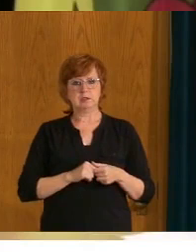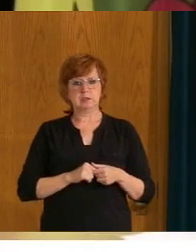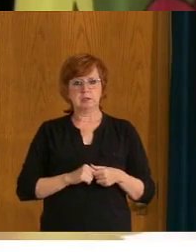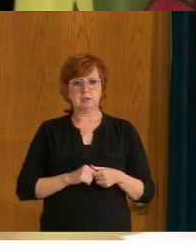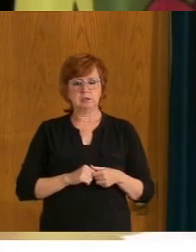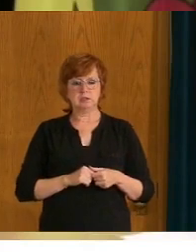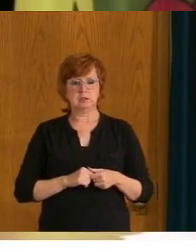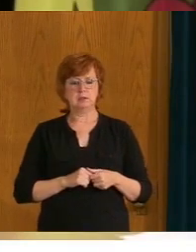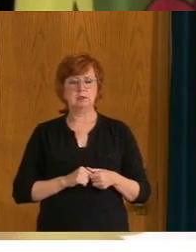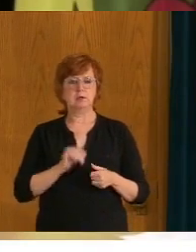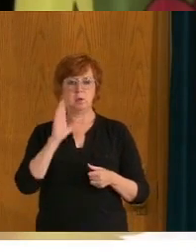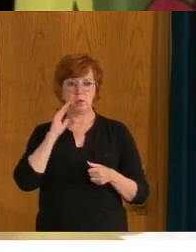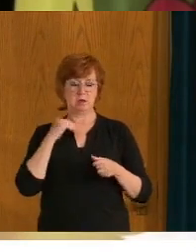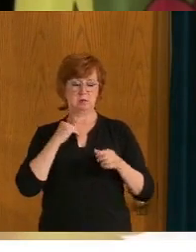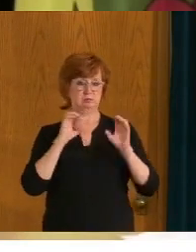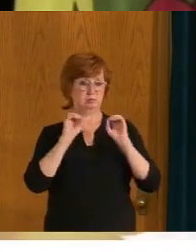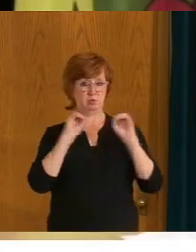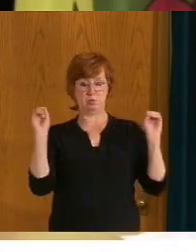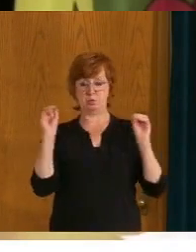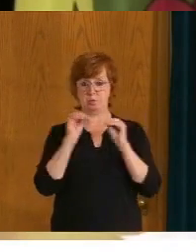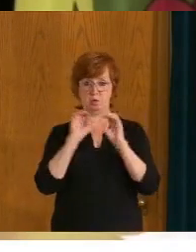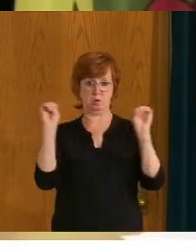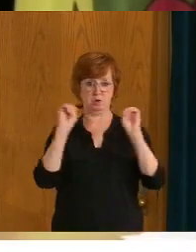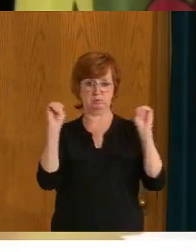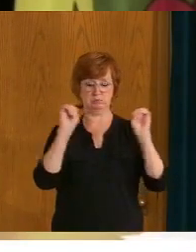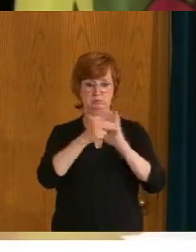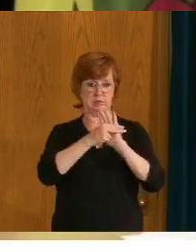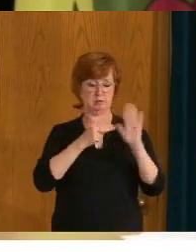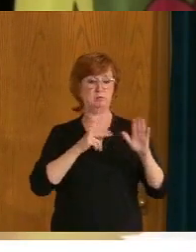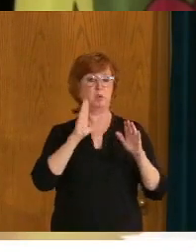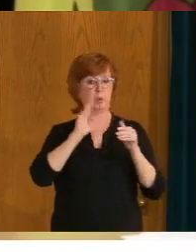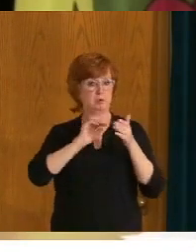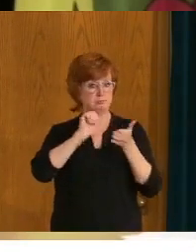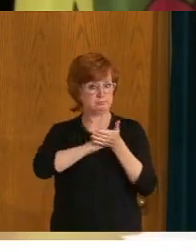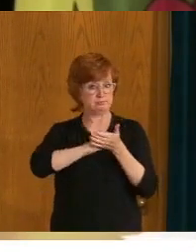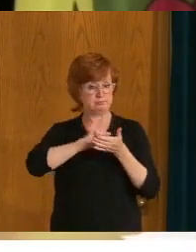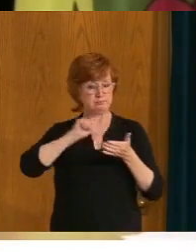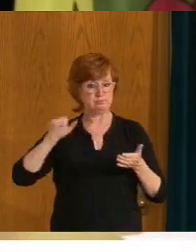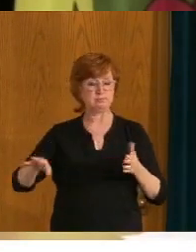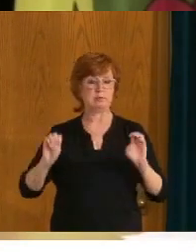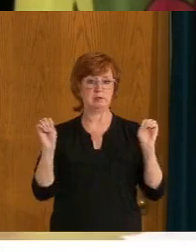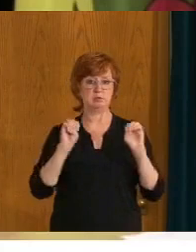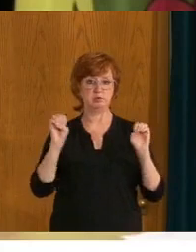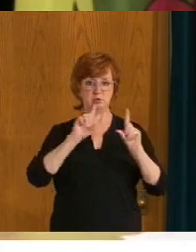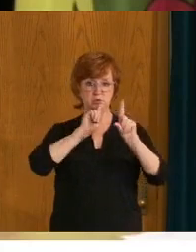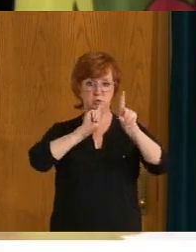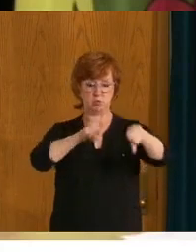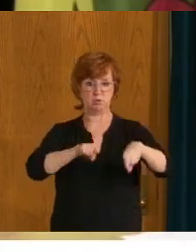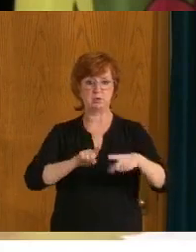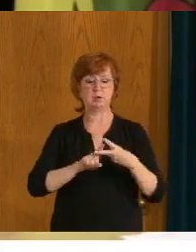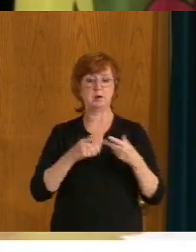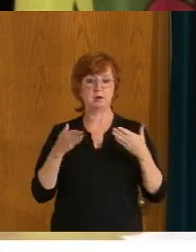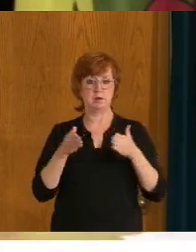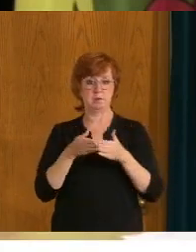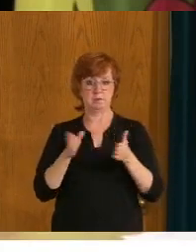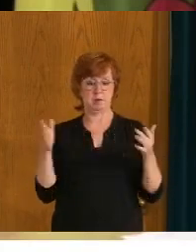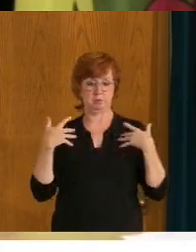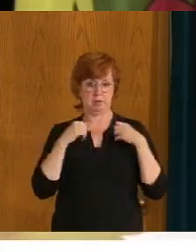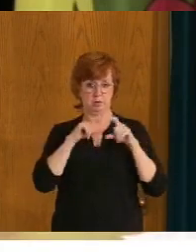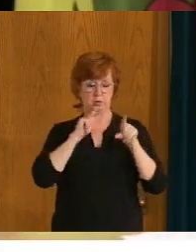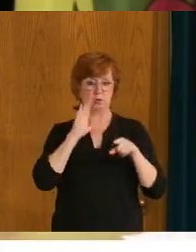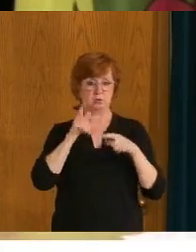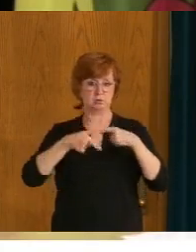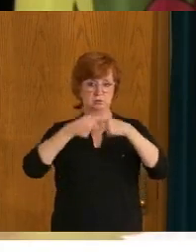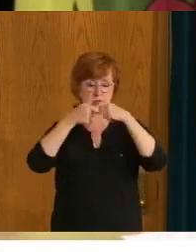the emergency order will be lifted as it will no longer be required as we will be lifting all of the public health, uh, measures that are in place. Uh,